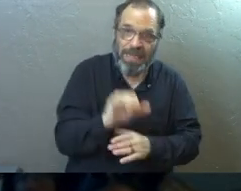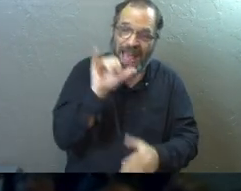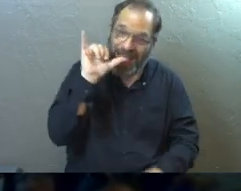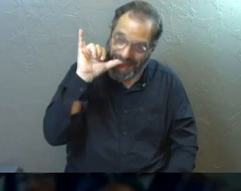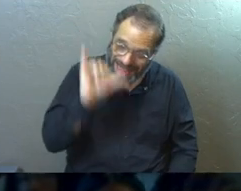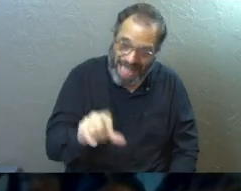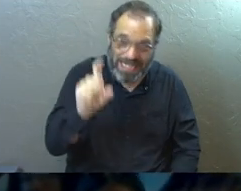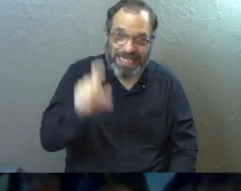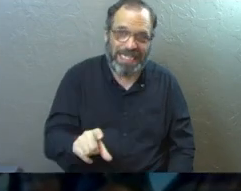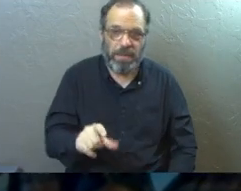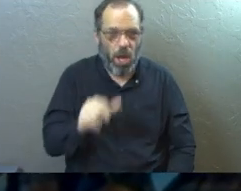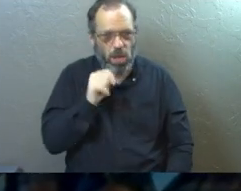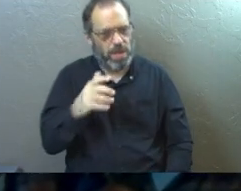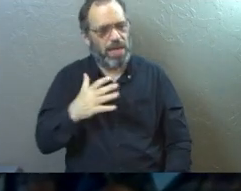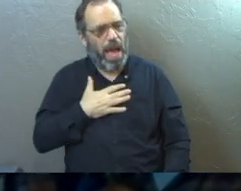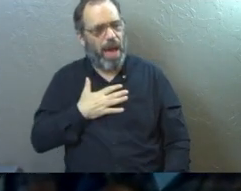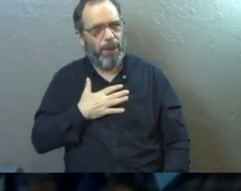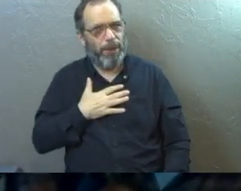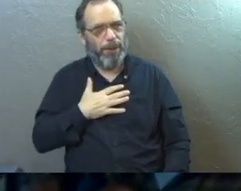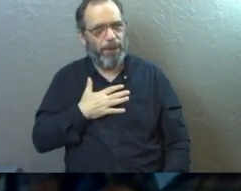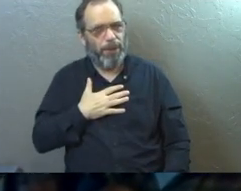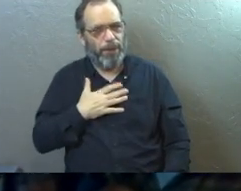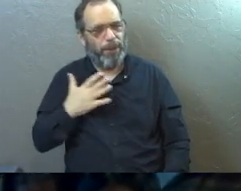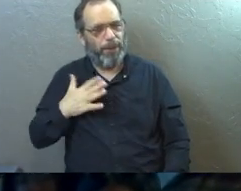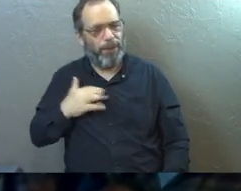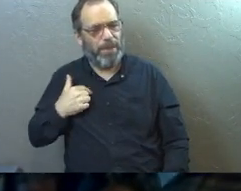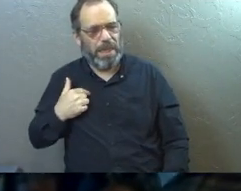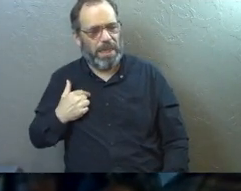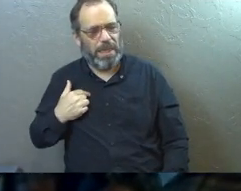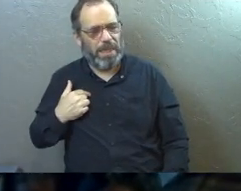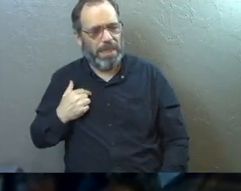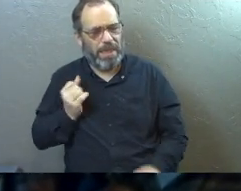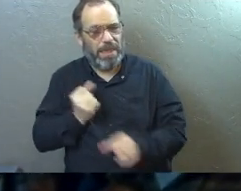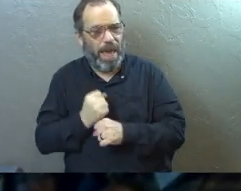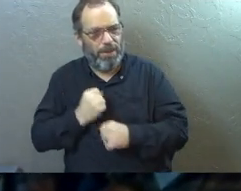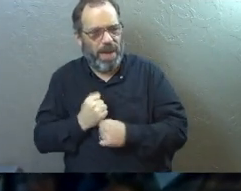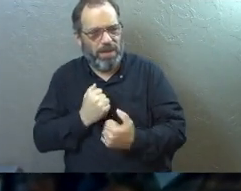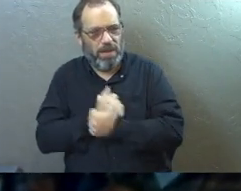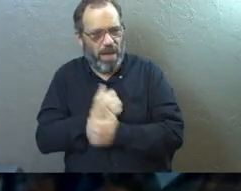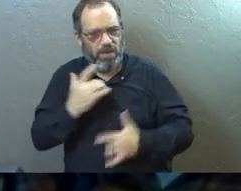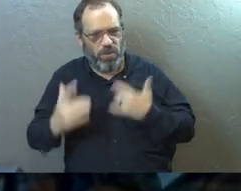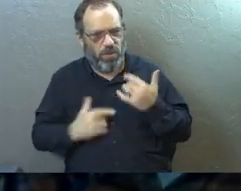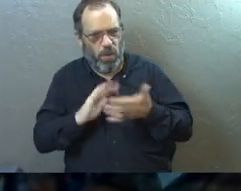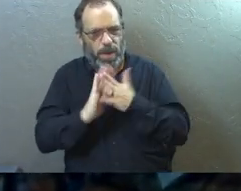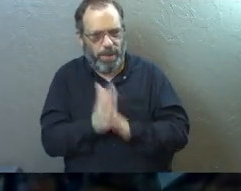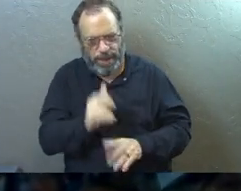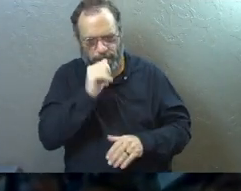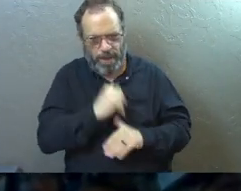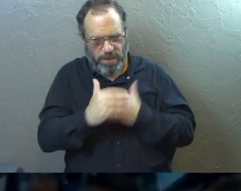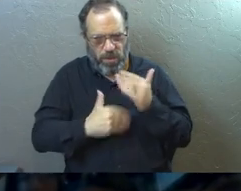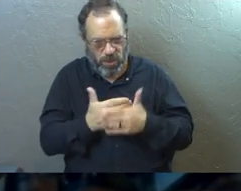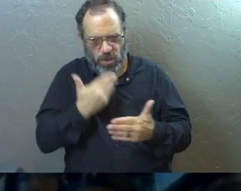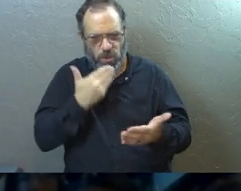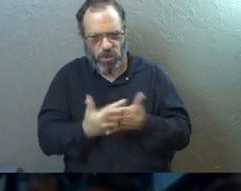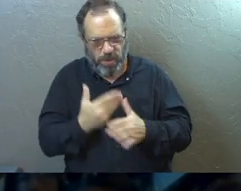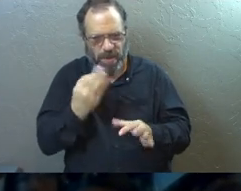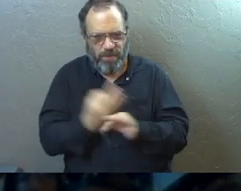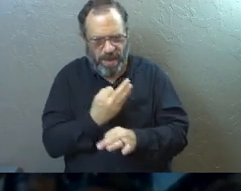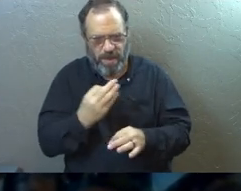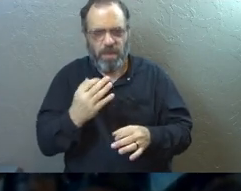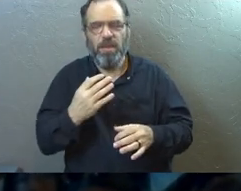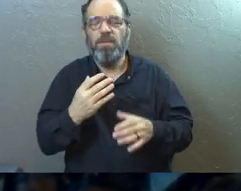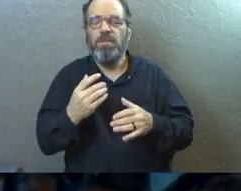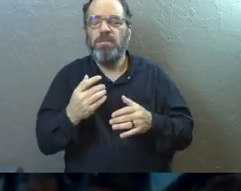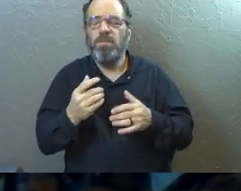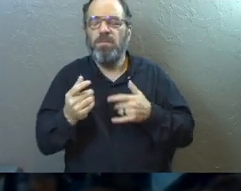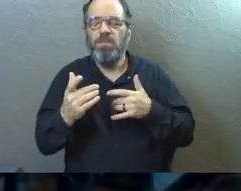what we need. It's not the fruit of tanner that produces love, joy, peace, patience, kindness, goodness, faithfulness, gentleness, and